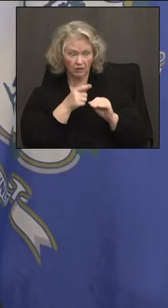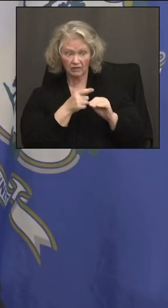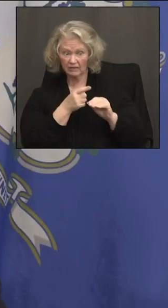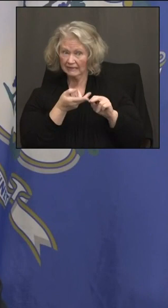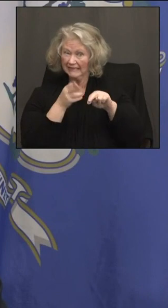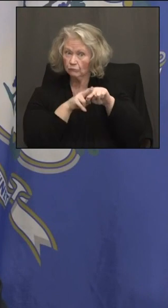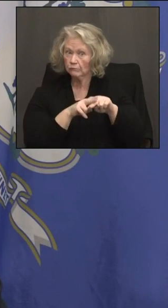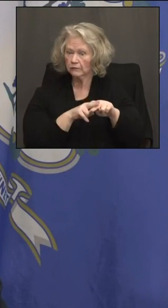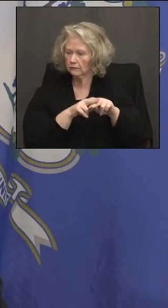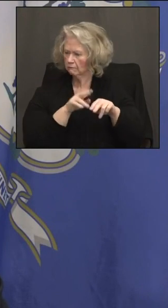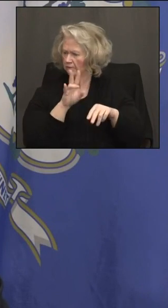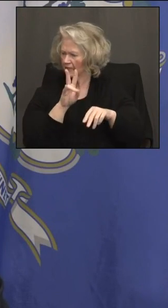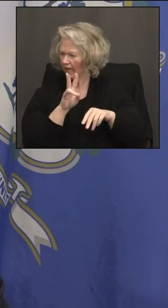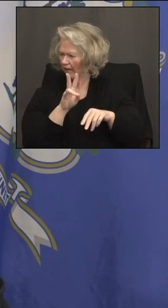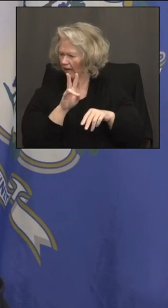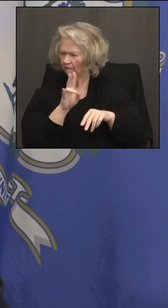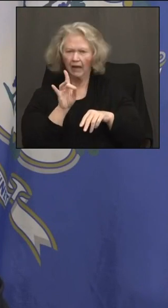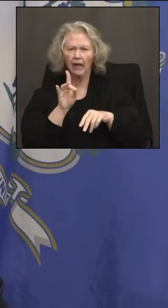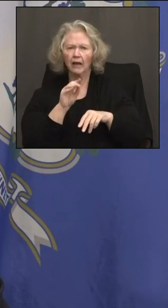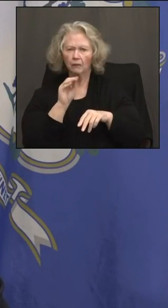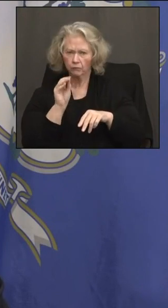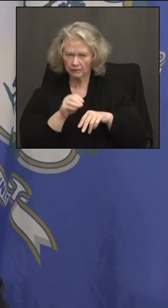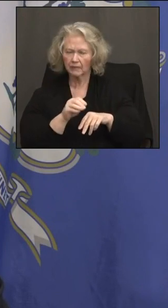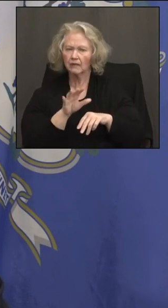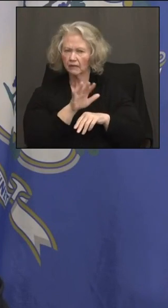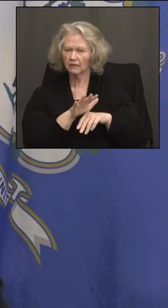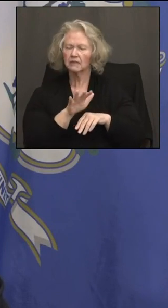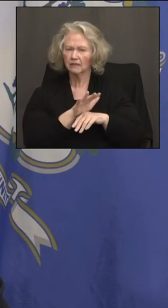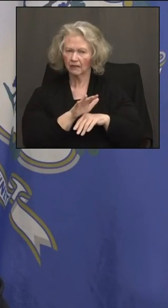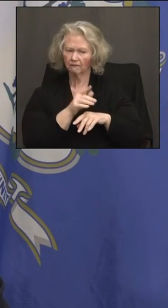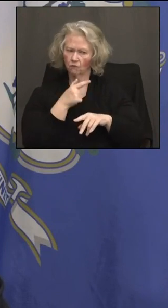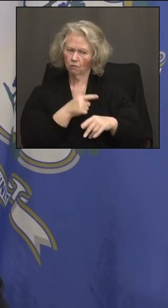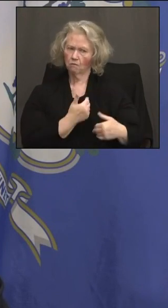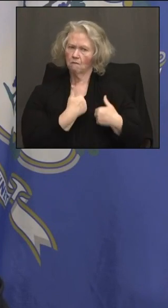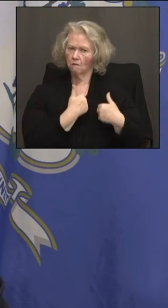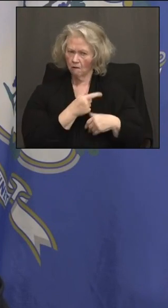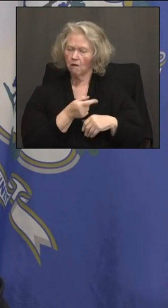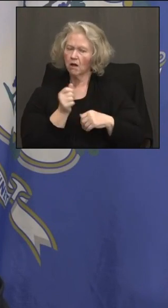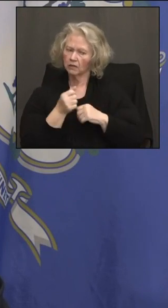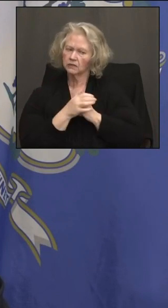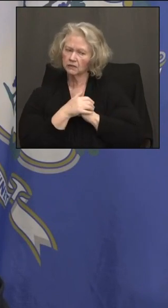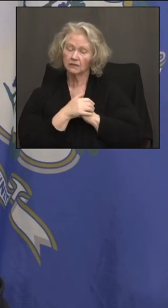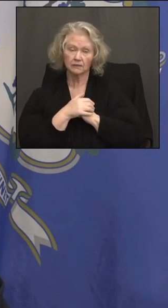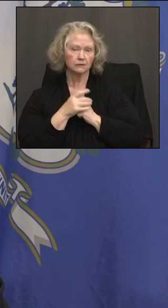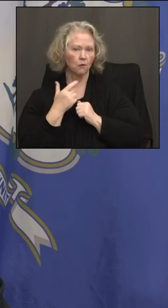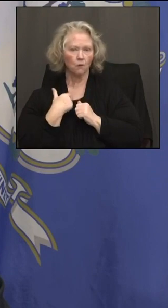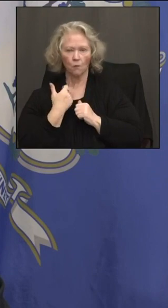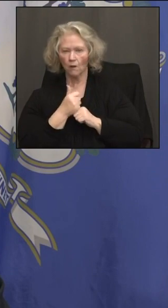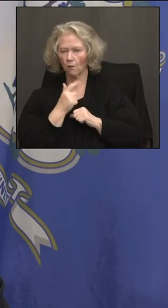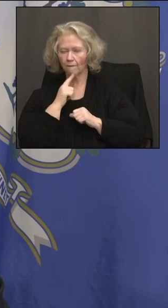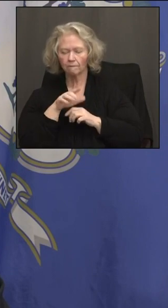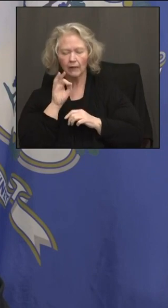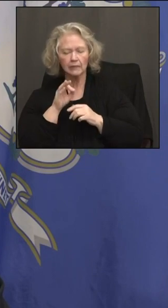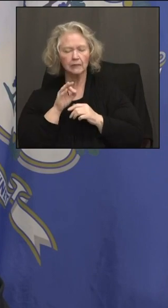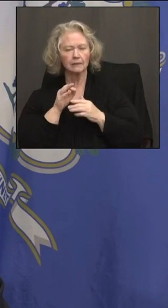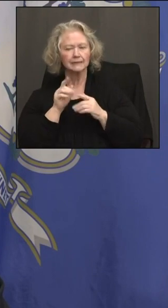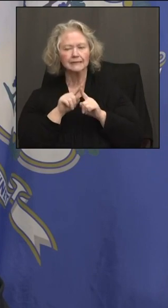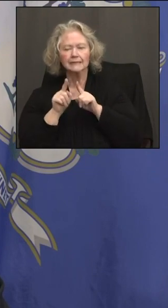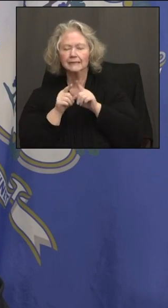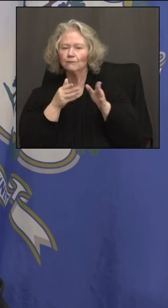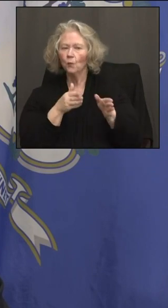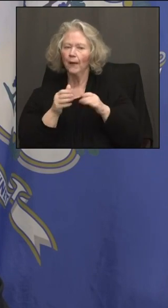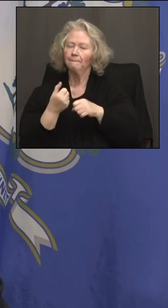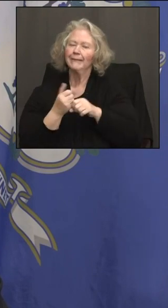or 8 percent in each of those two younger age categories. And we're going to make it easier and easier for them to get vaccinated.